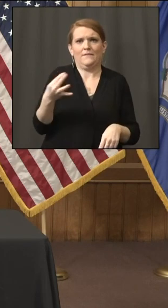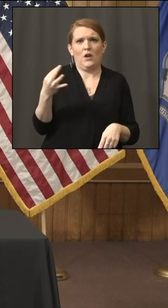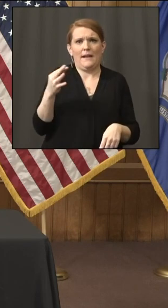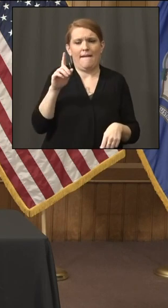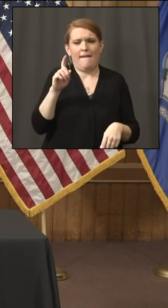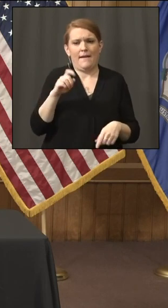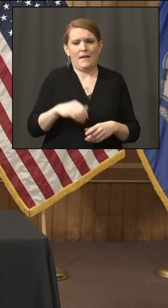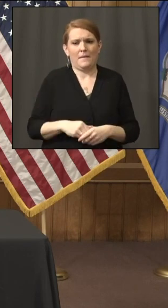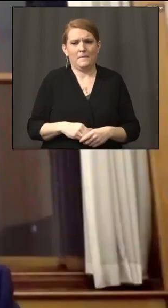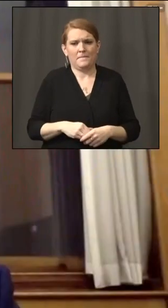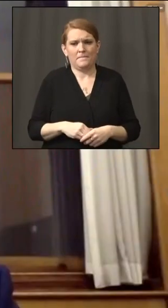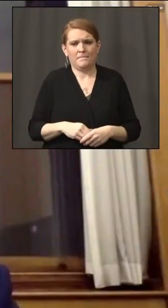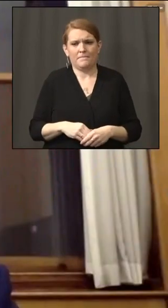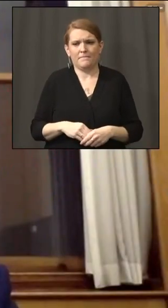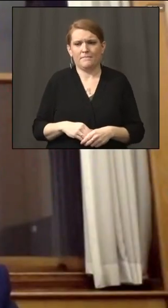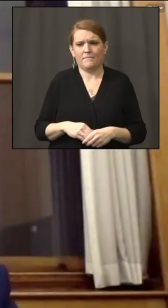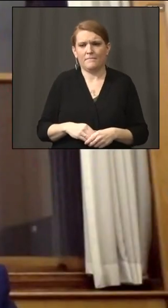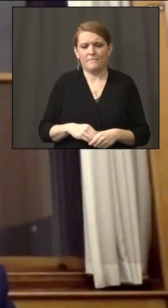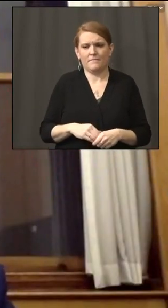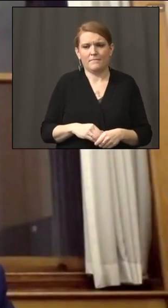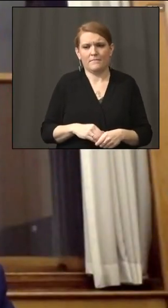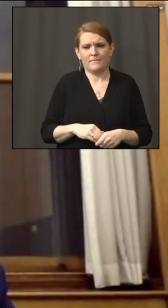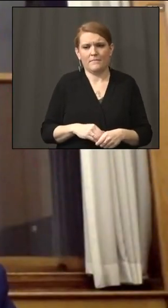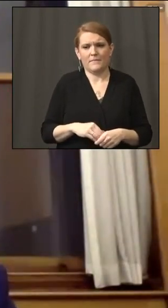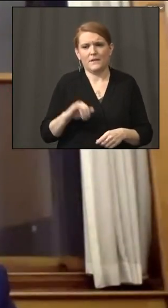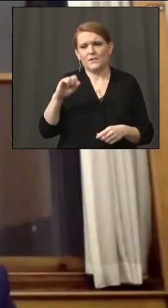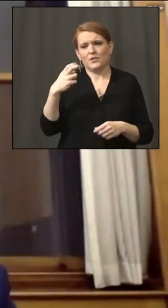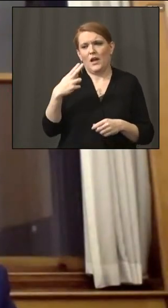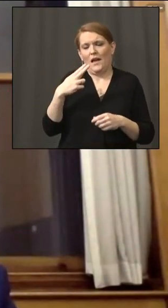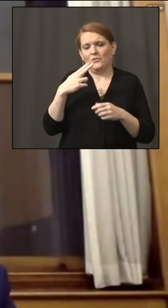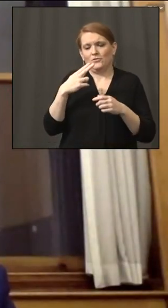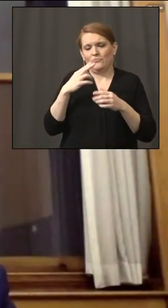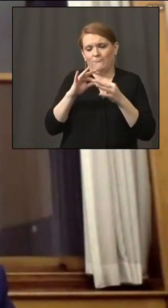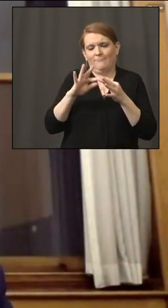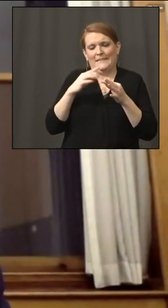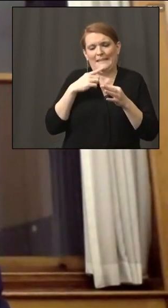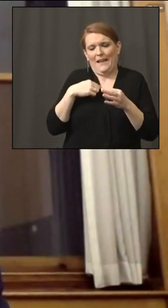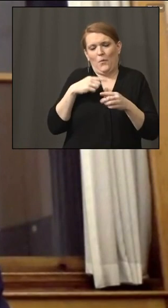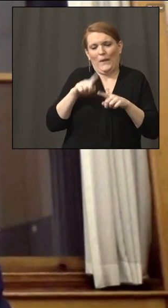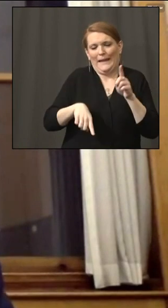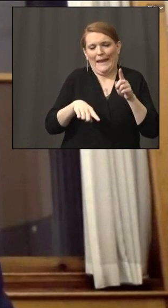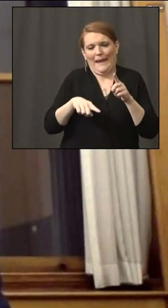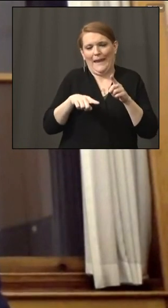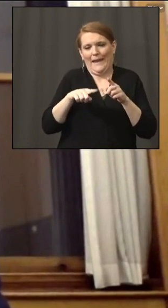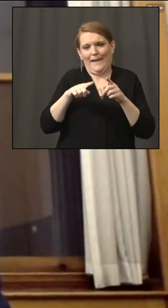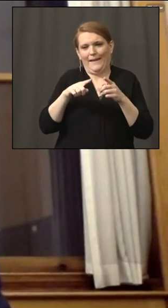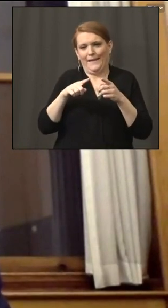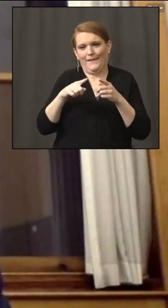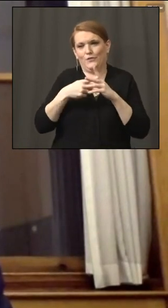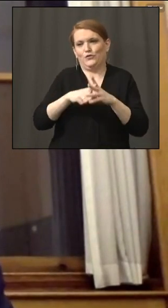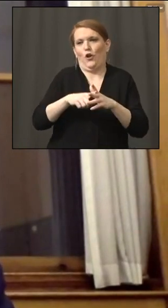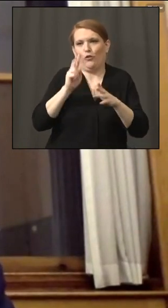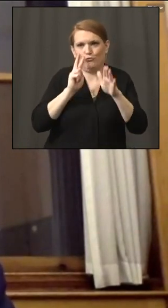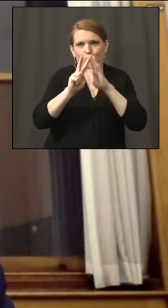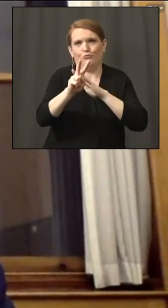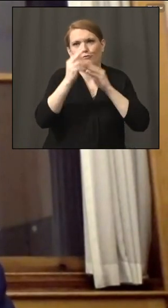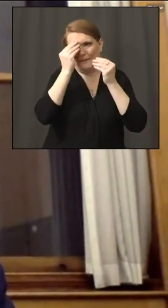I don't think we're going to get into the business of forecasting by day the number of doses we're going to be administering. But,